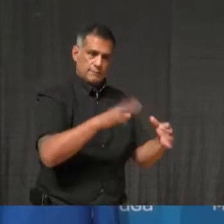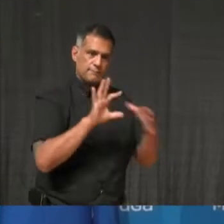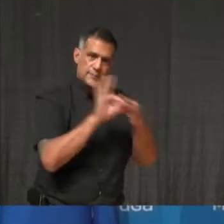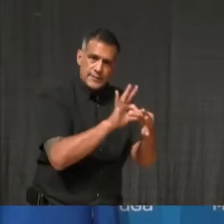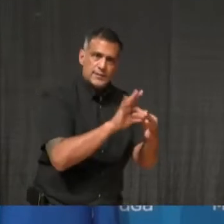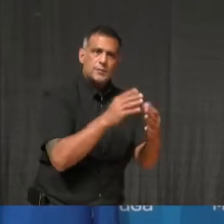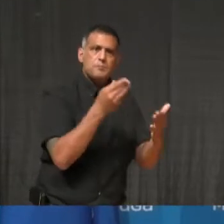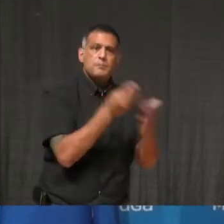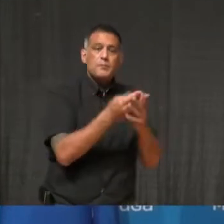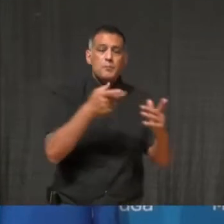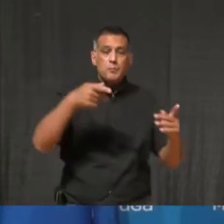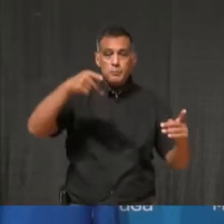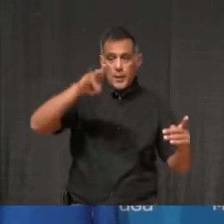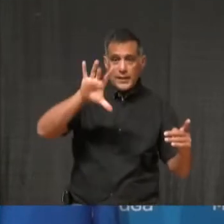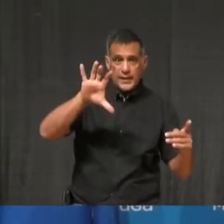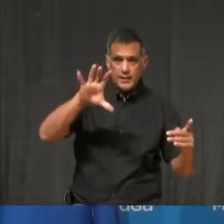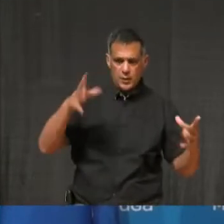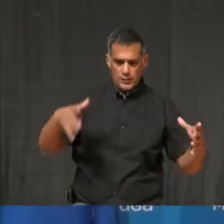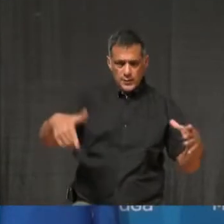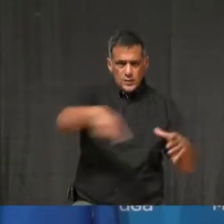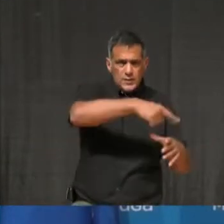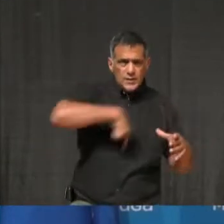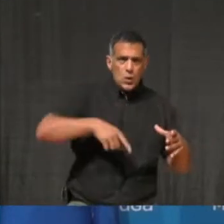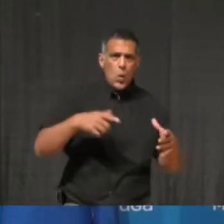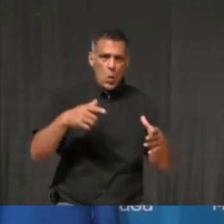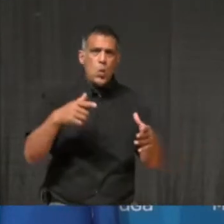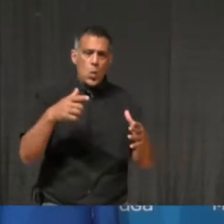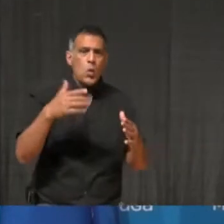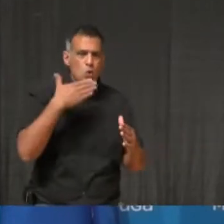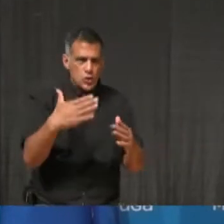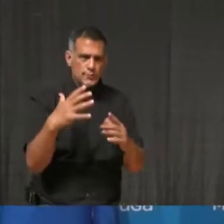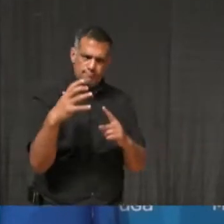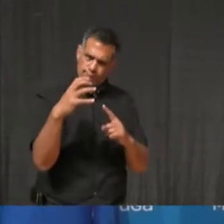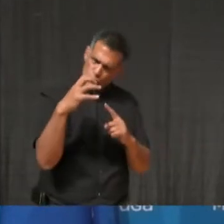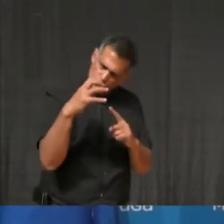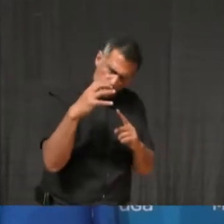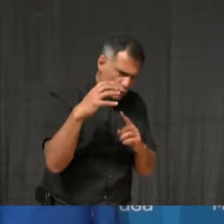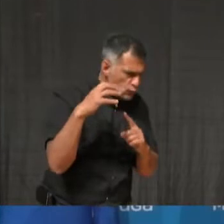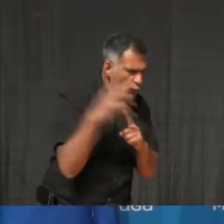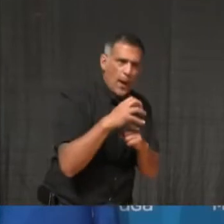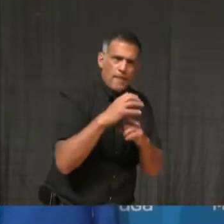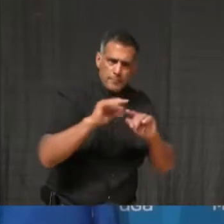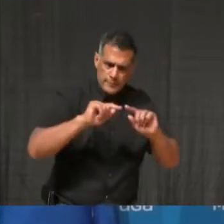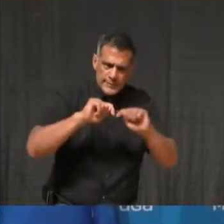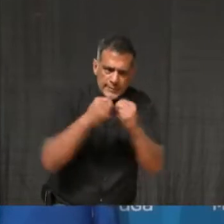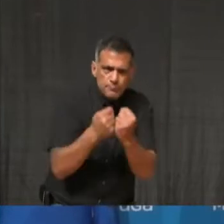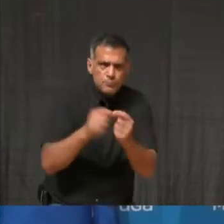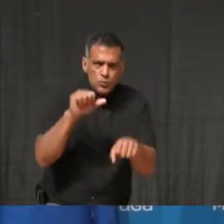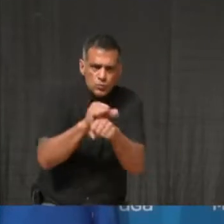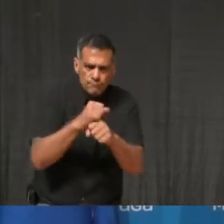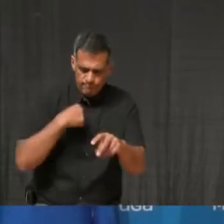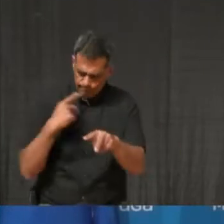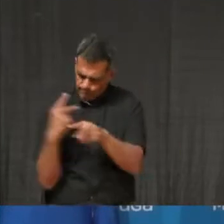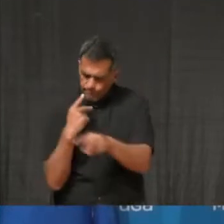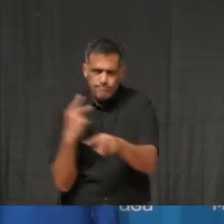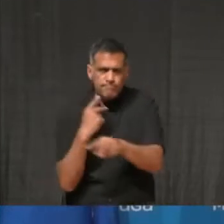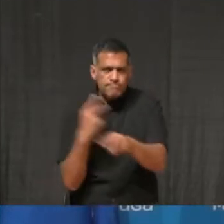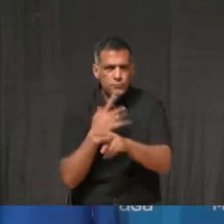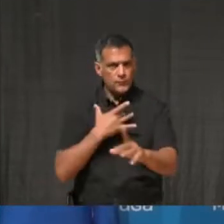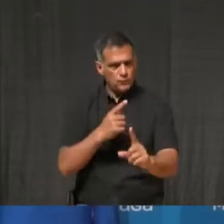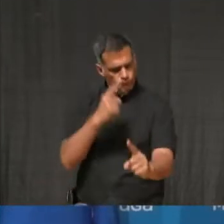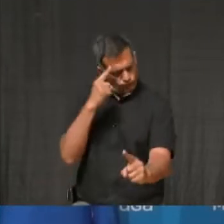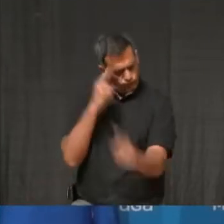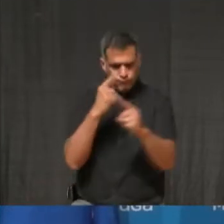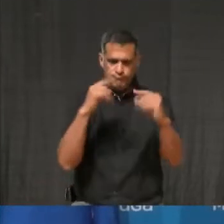always be our top priority, we must work to strike the right balance to ensure that our economy continues to